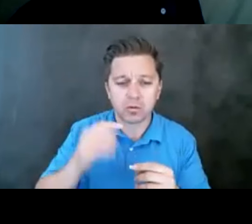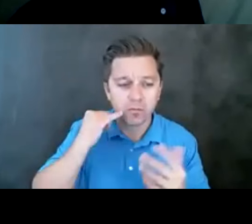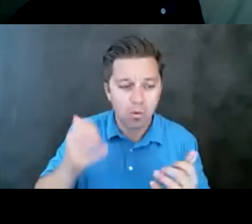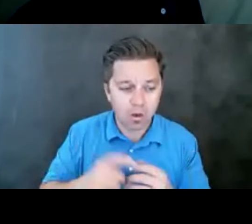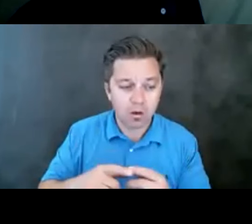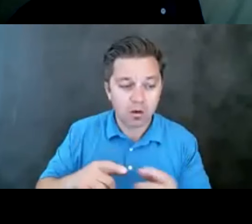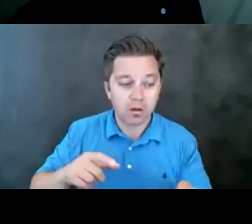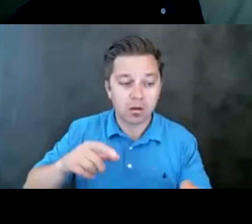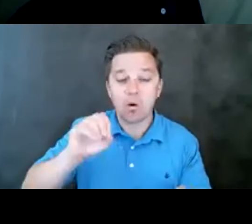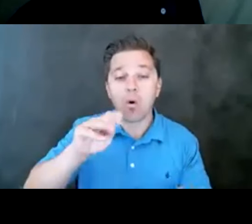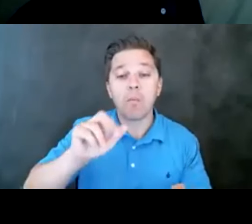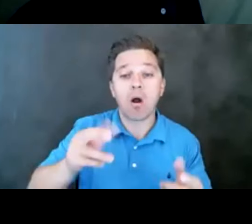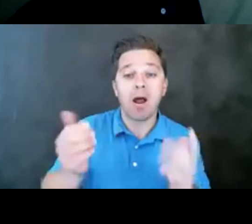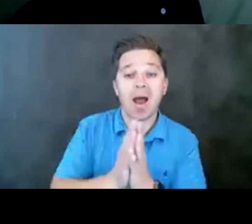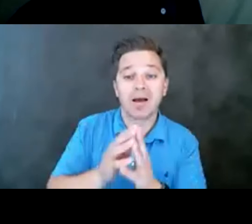slide.